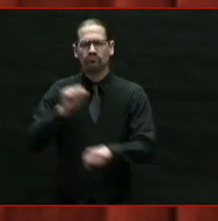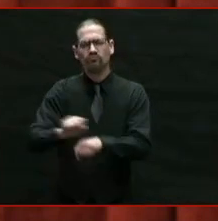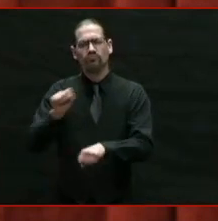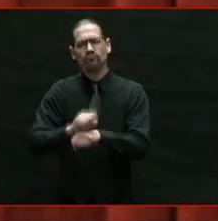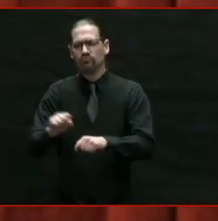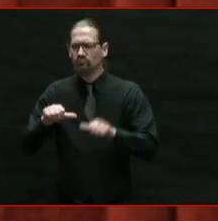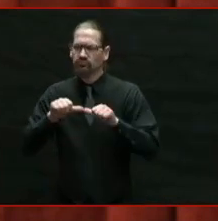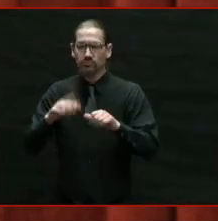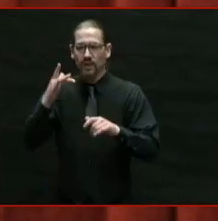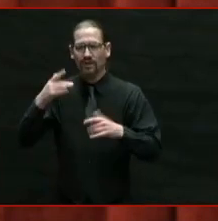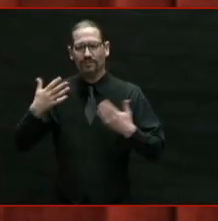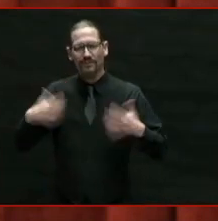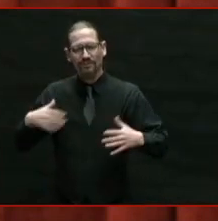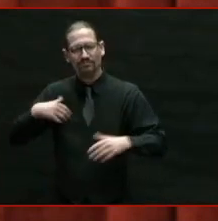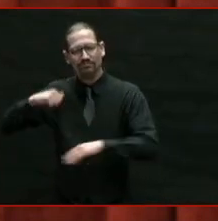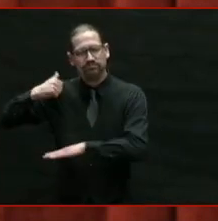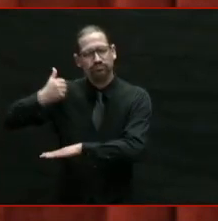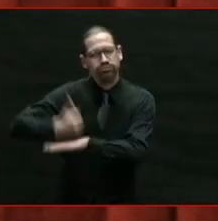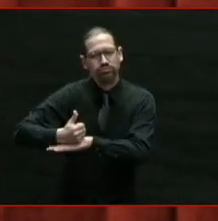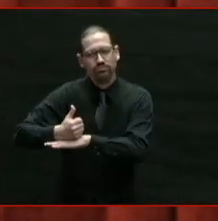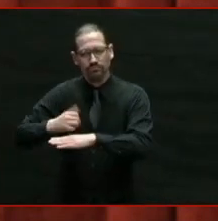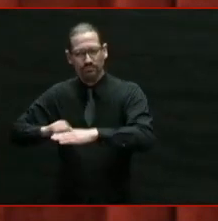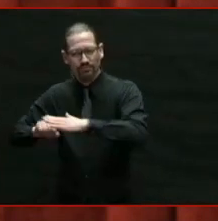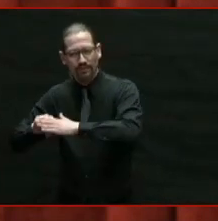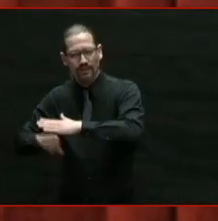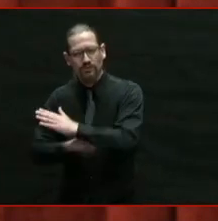stronger, more equitable Rhode Island.